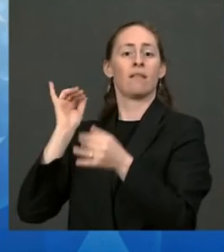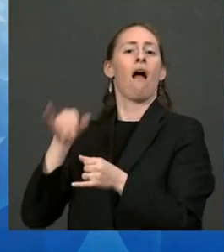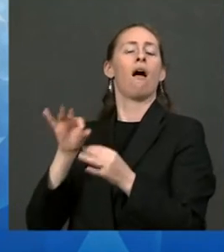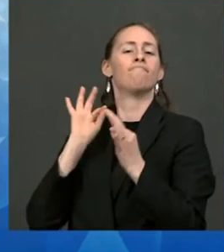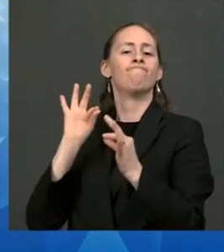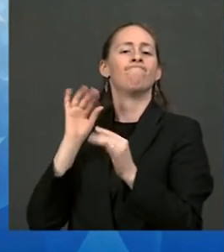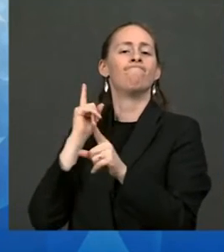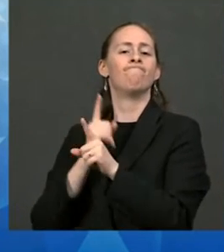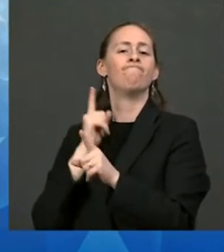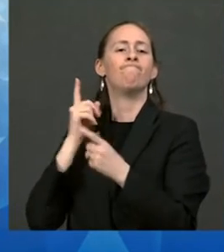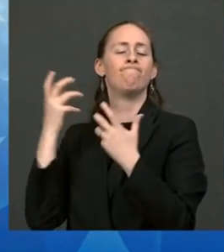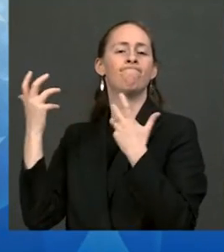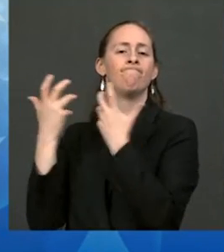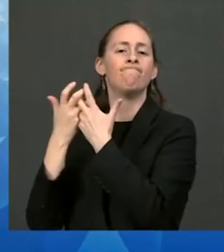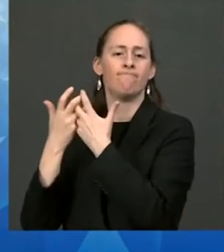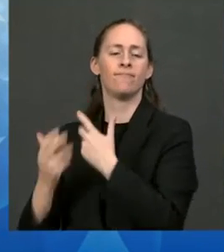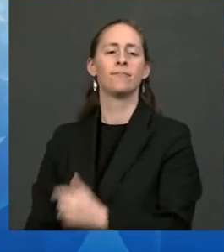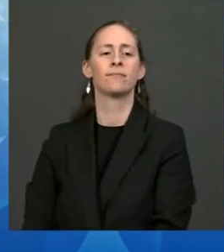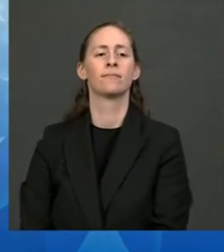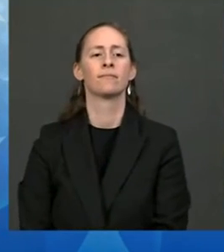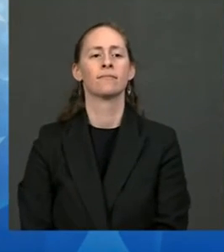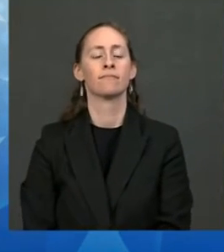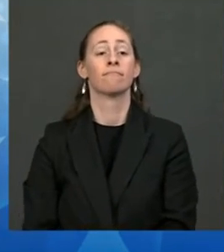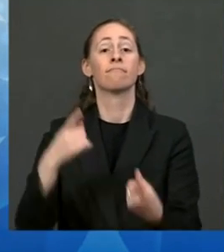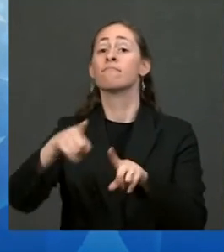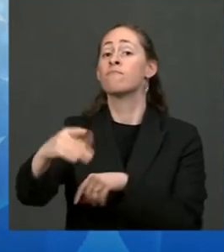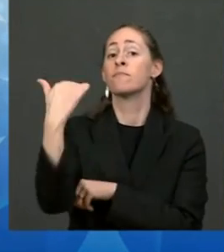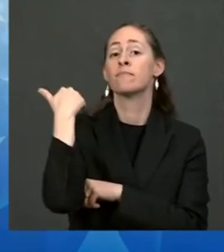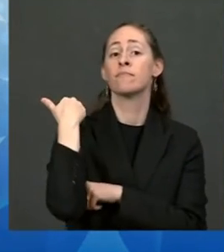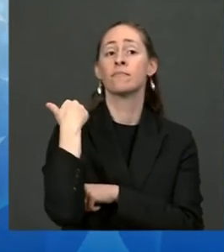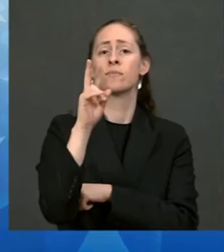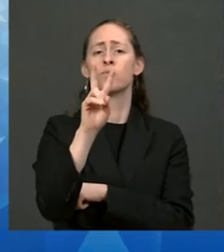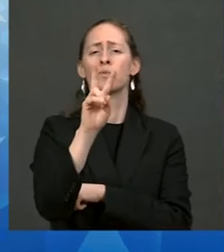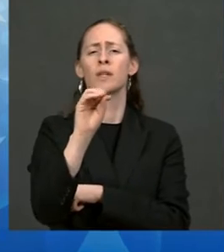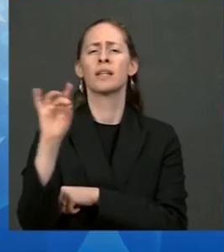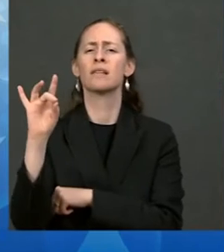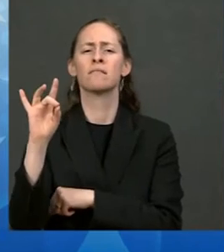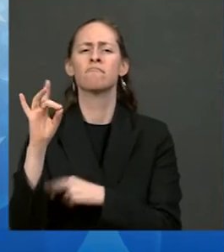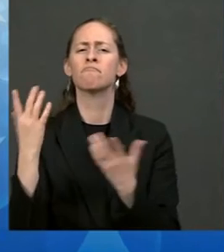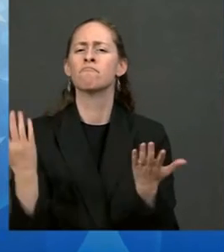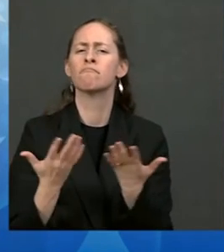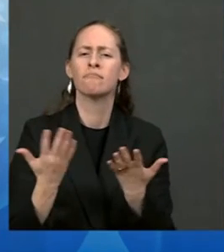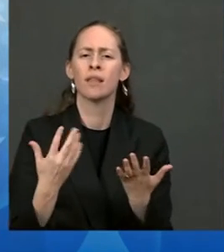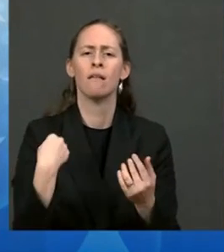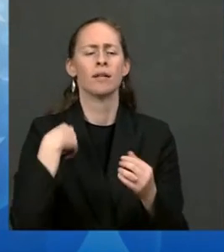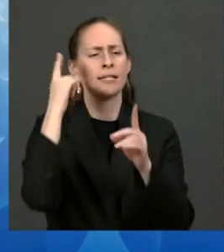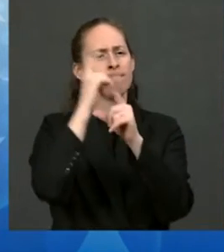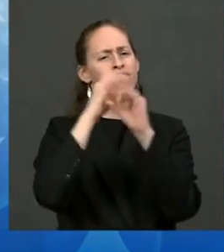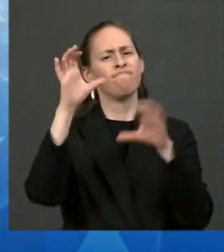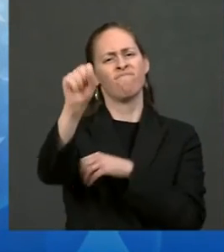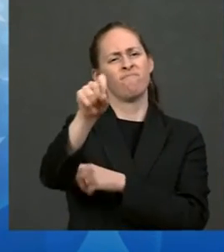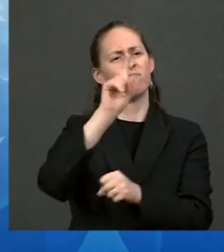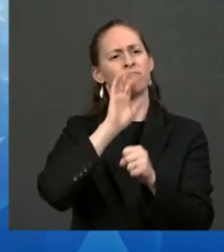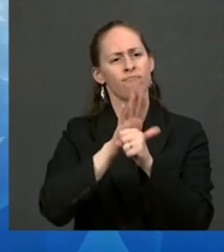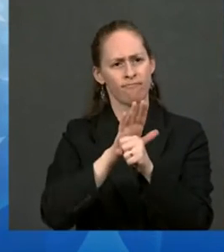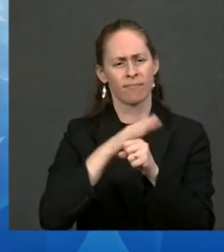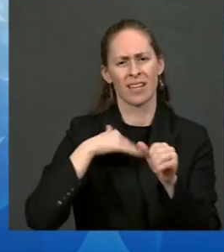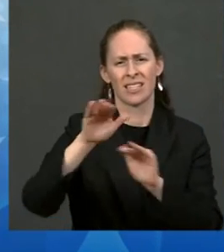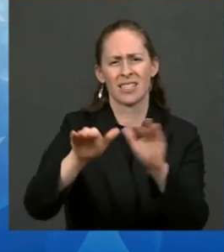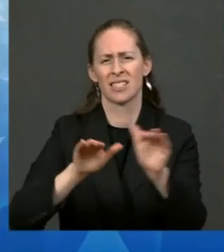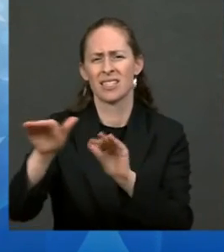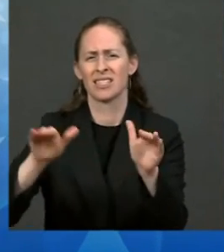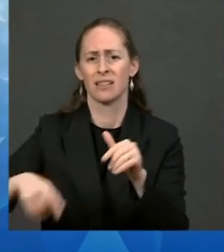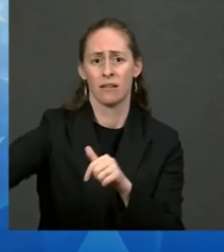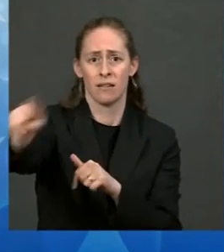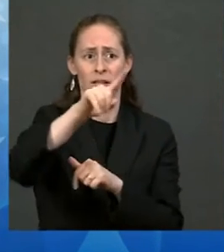I made an unwavering commitment to the electoral process by working tirelessly to register voters and to get out the vote for